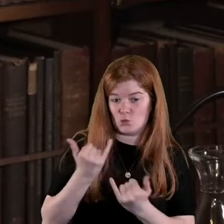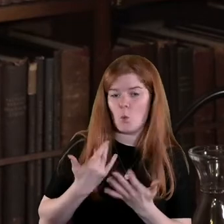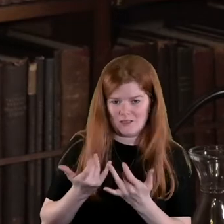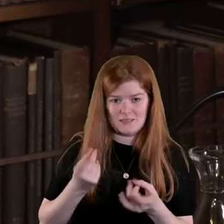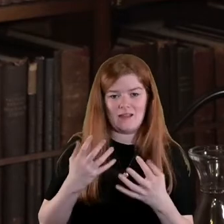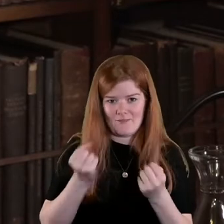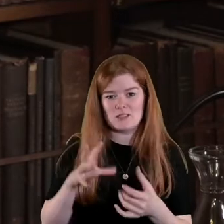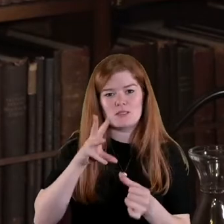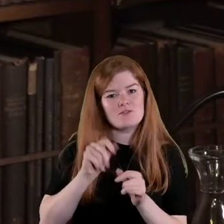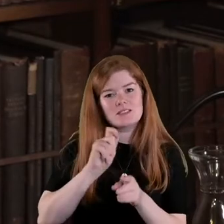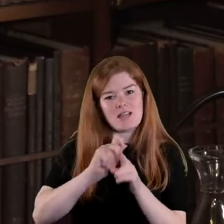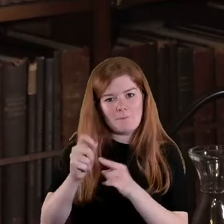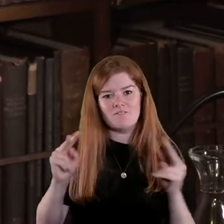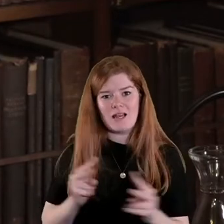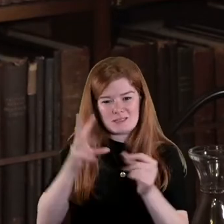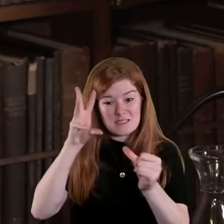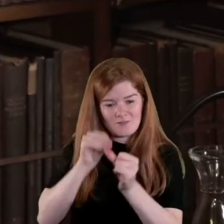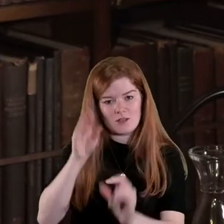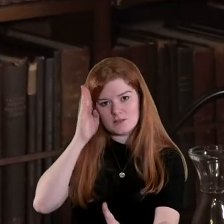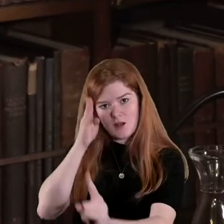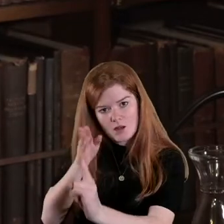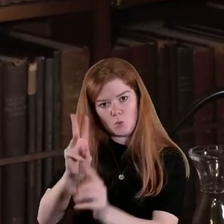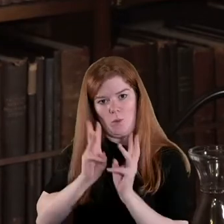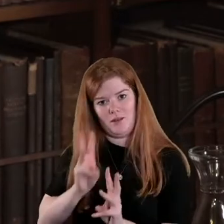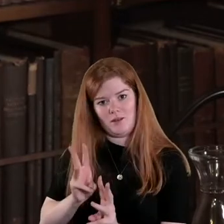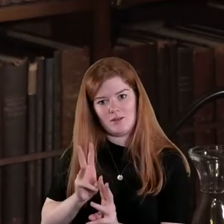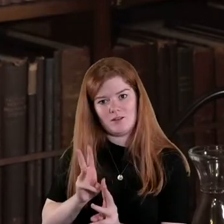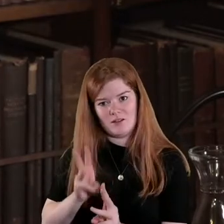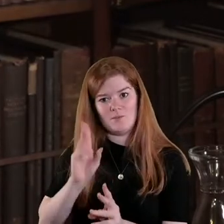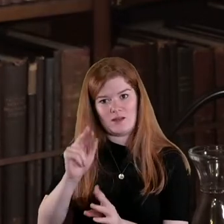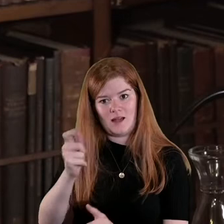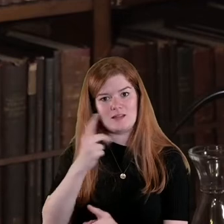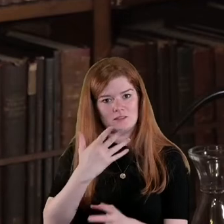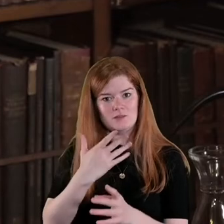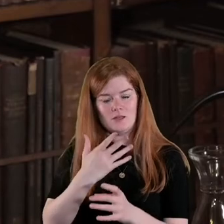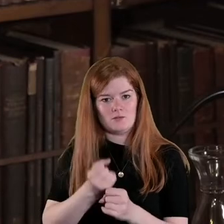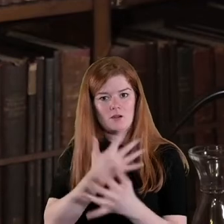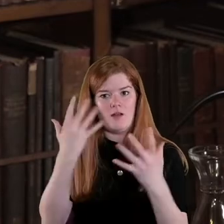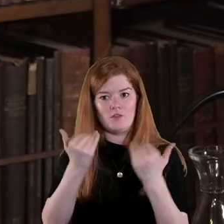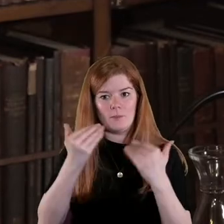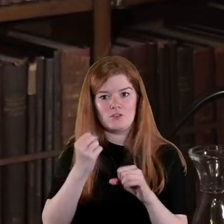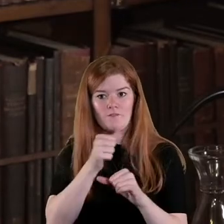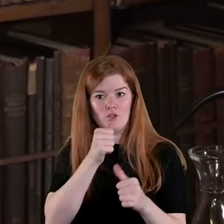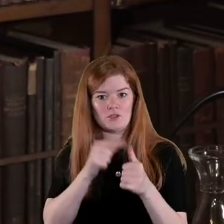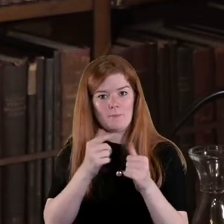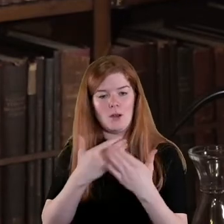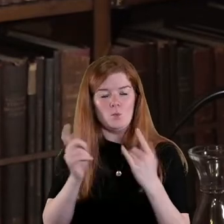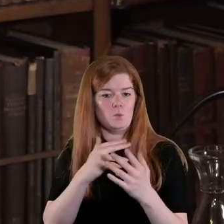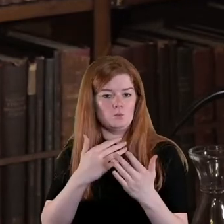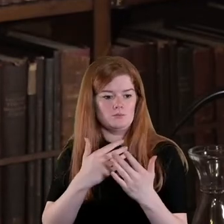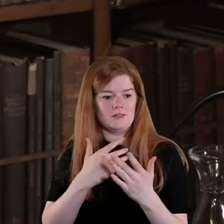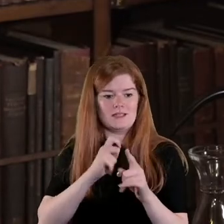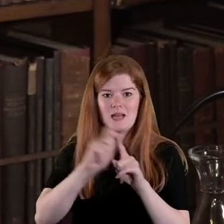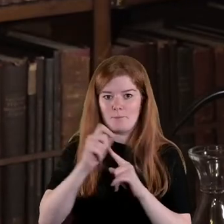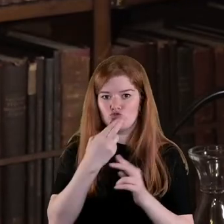specific forms of violence targeted at women that can tell us an awful lot first of all about the nature of the revolution